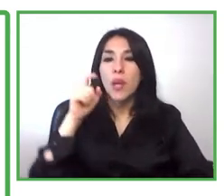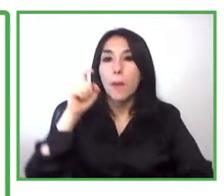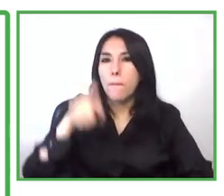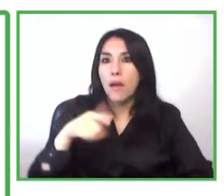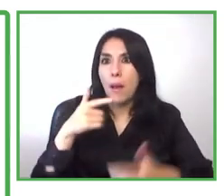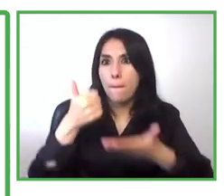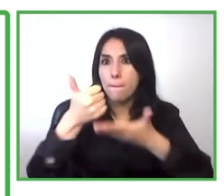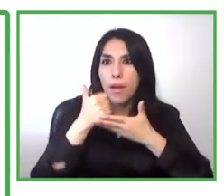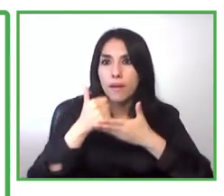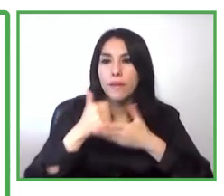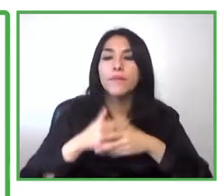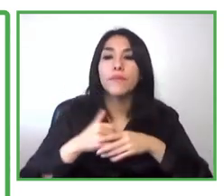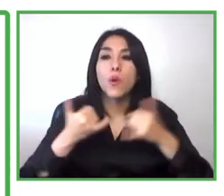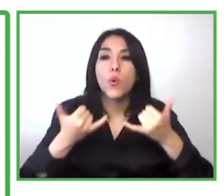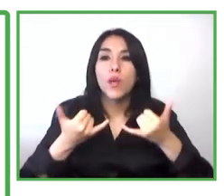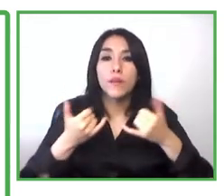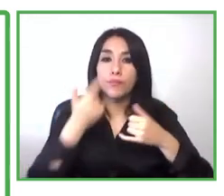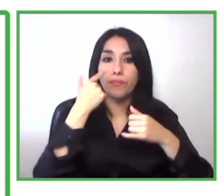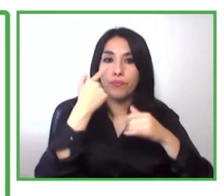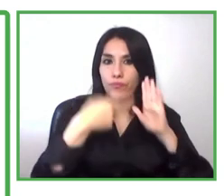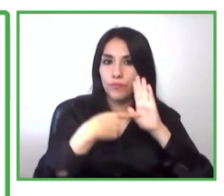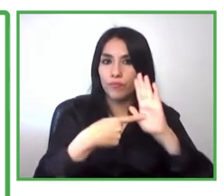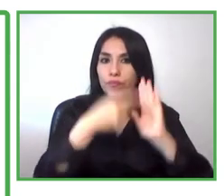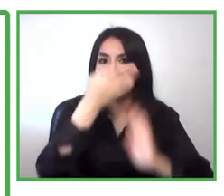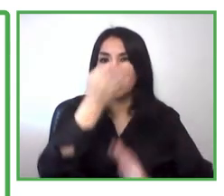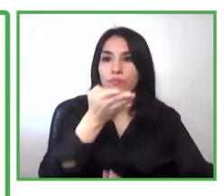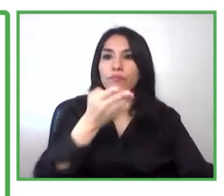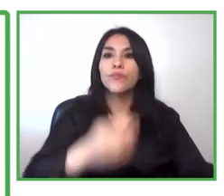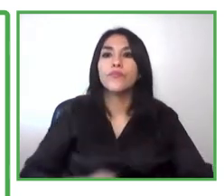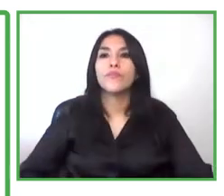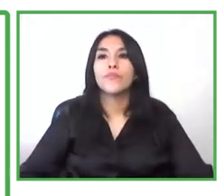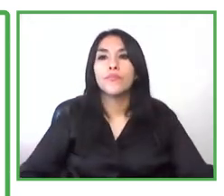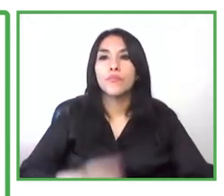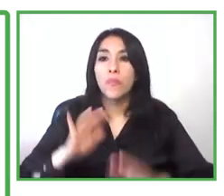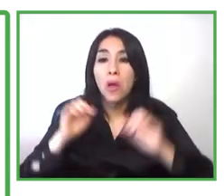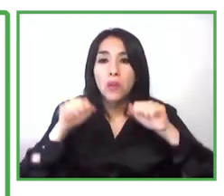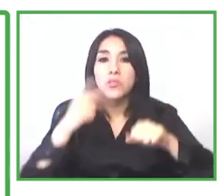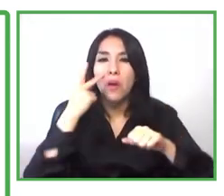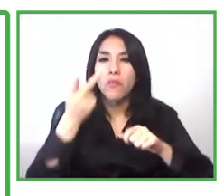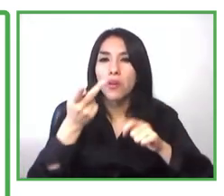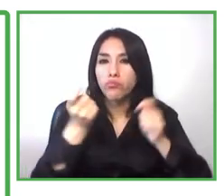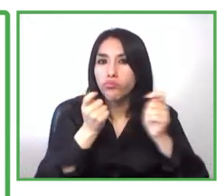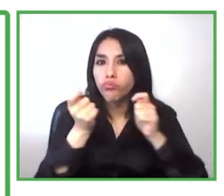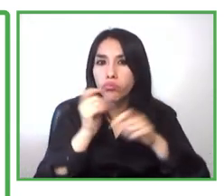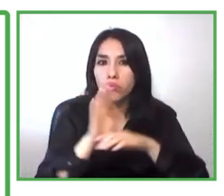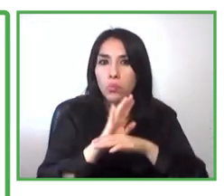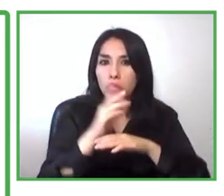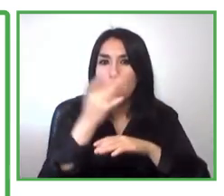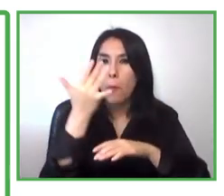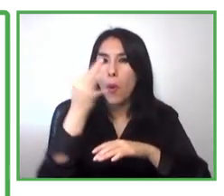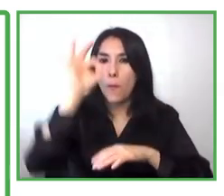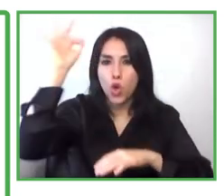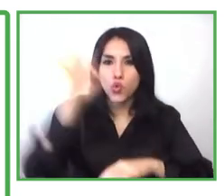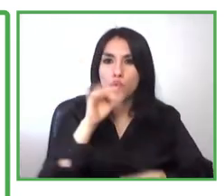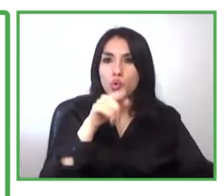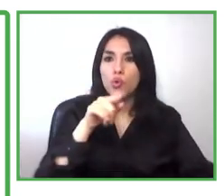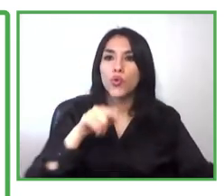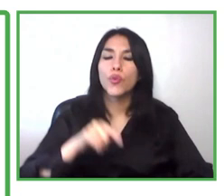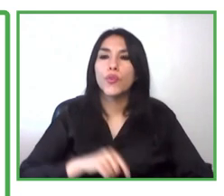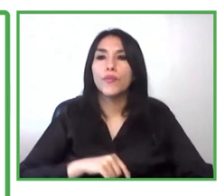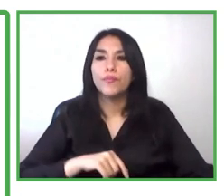percent of our support are coming from grants and we are fundraising and donation through our platform